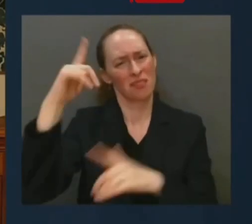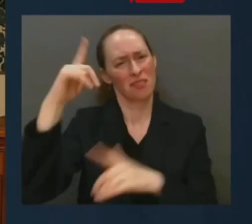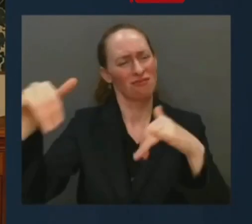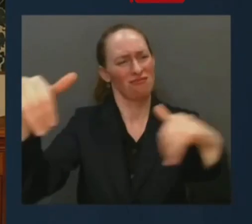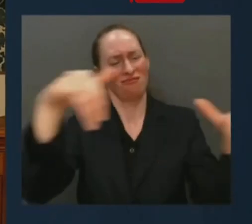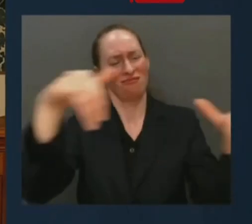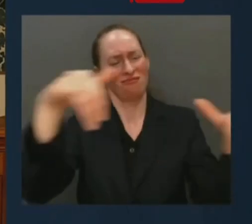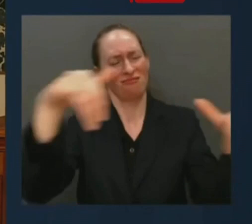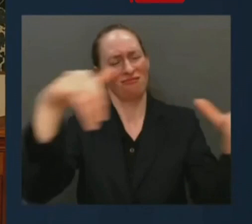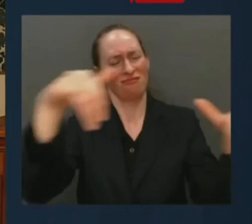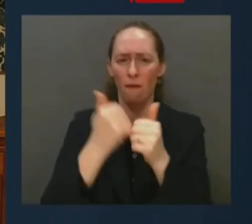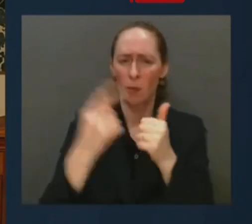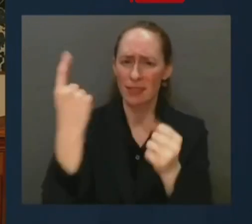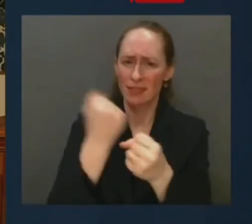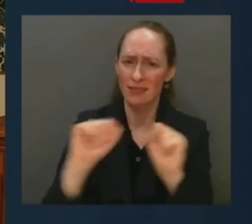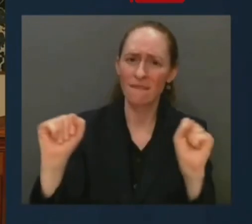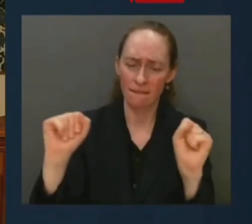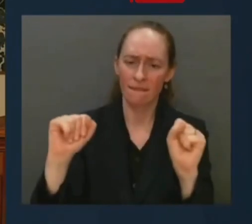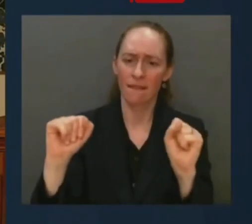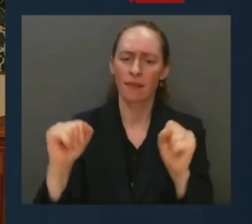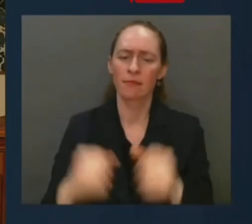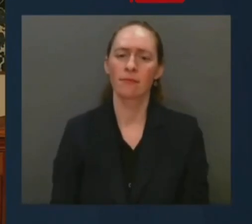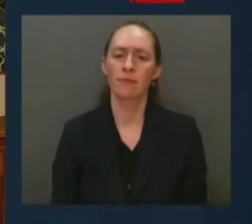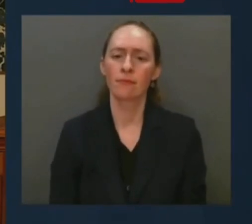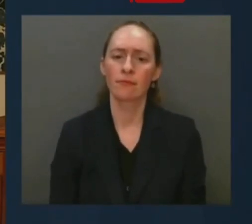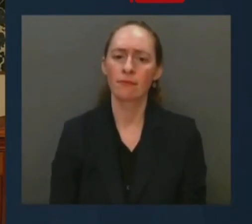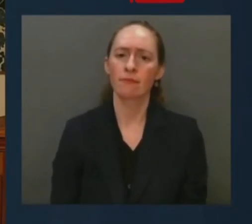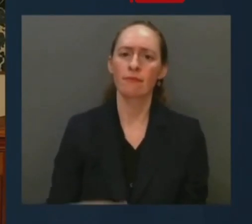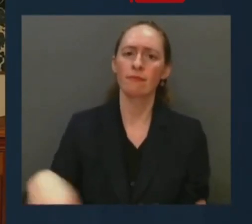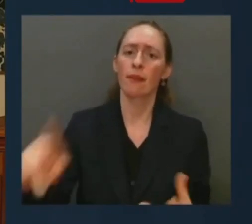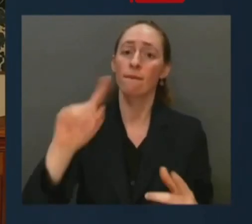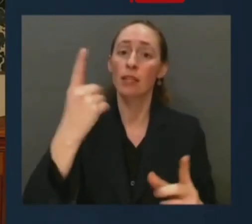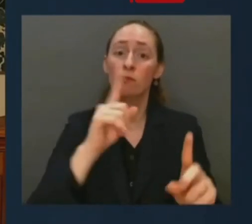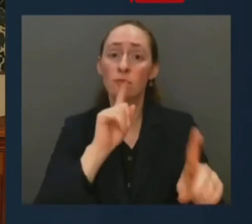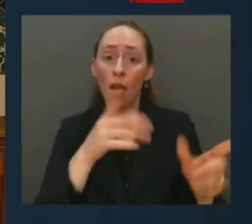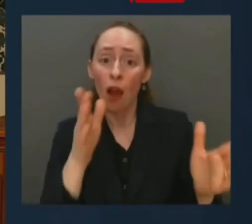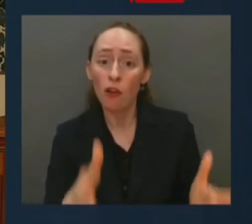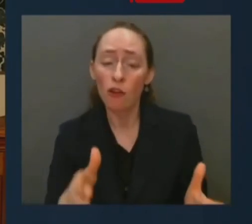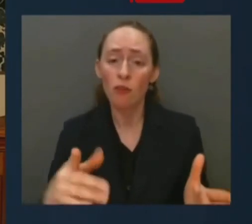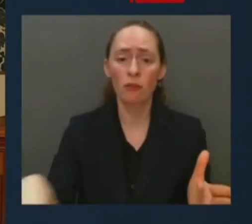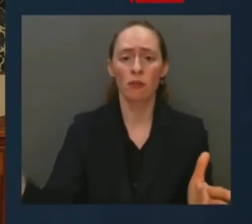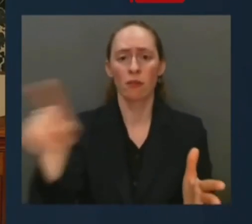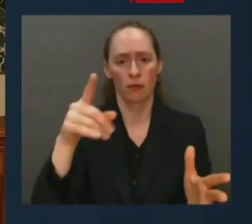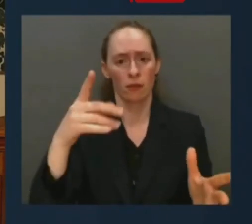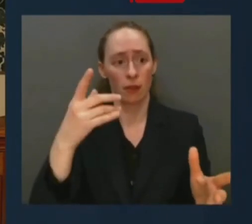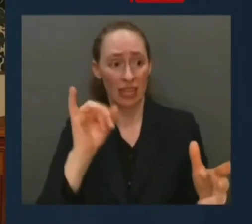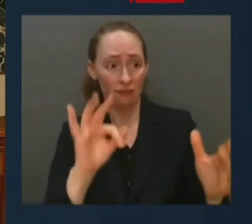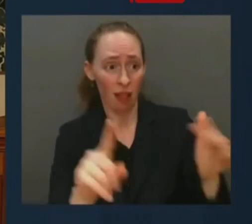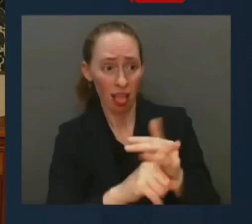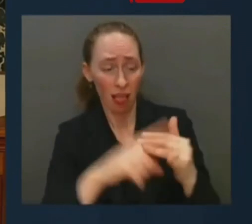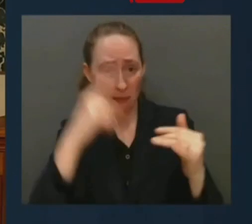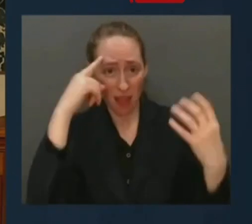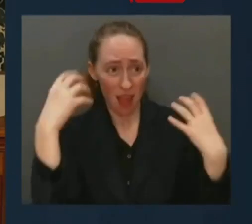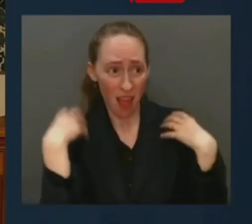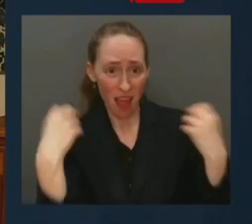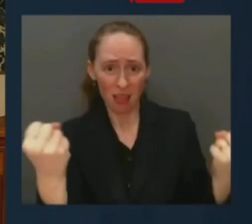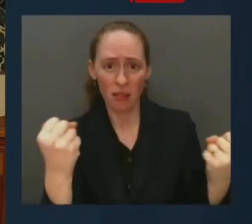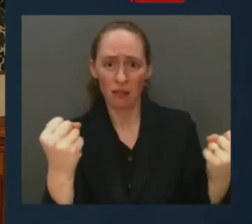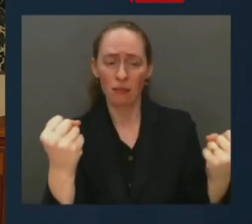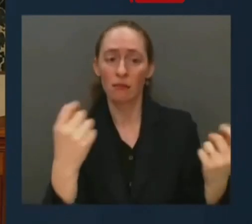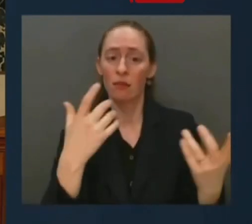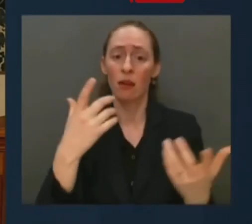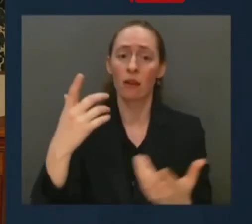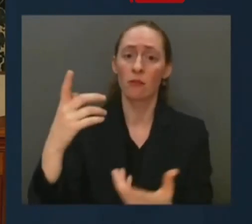address growing mental health and substance abuse challenges. More resources to reduce violent crime and gun crime. More